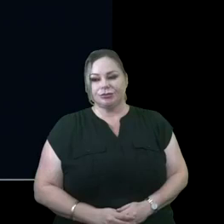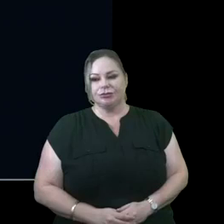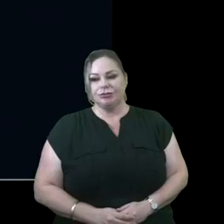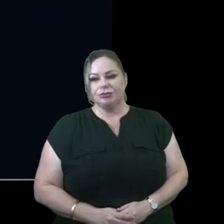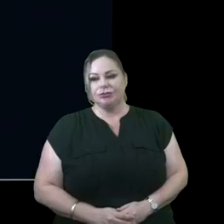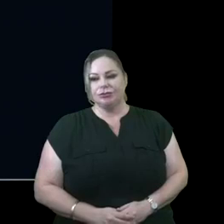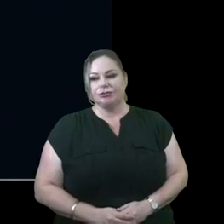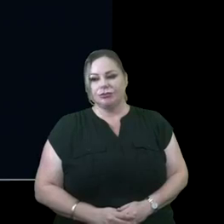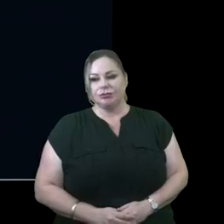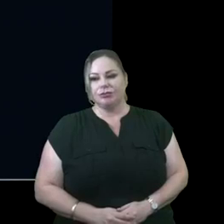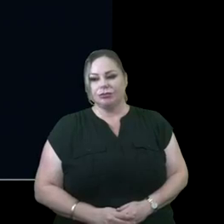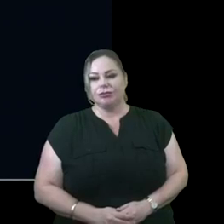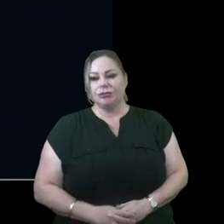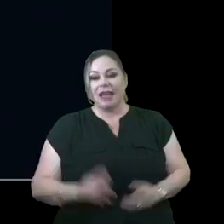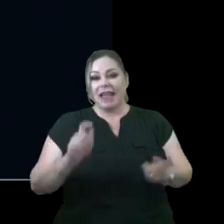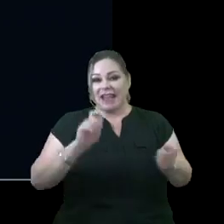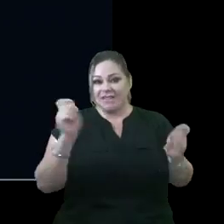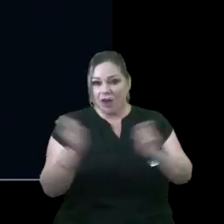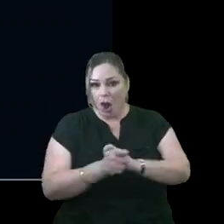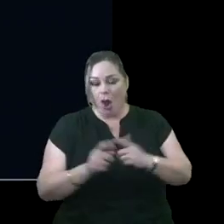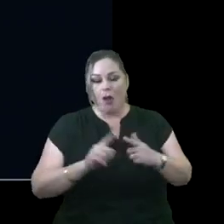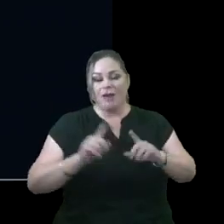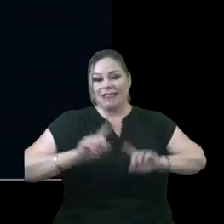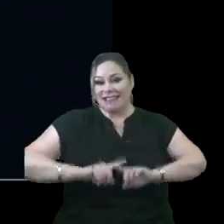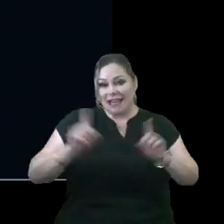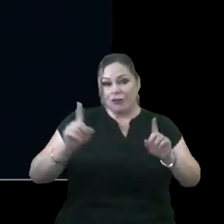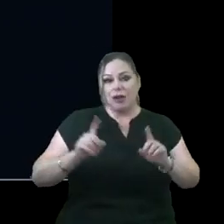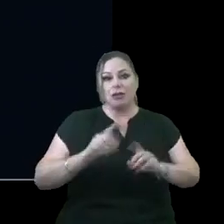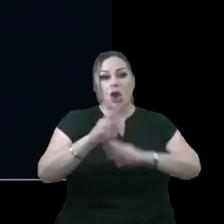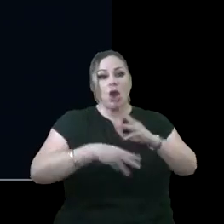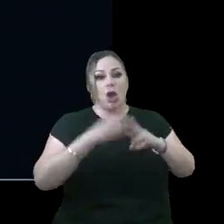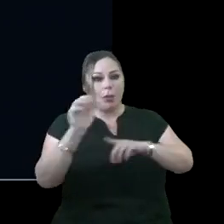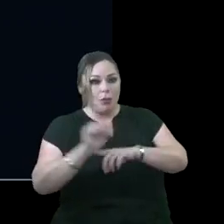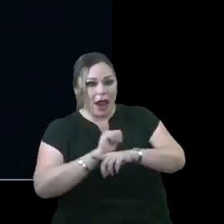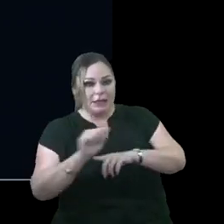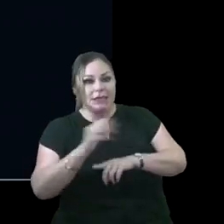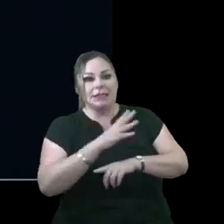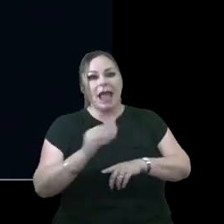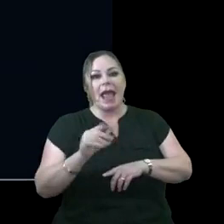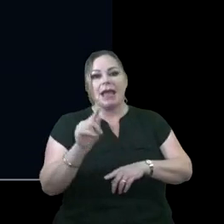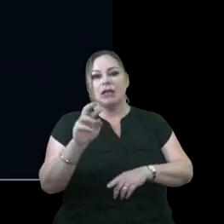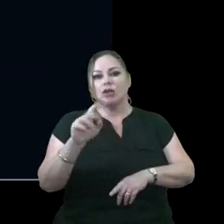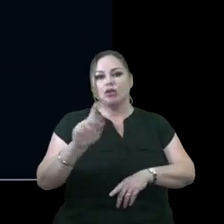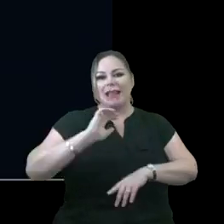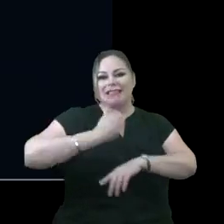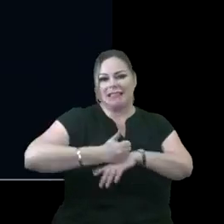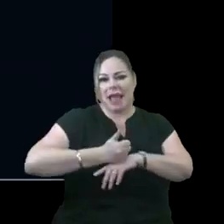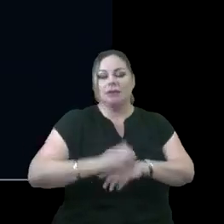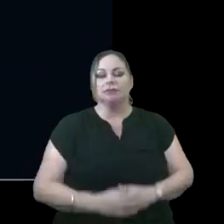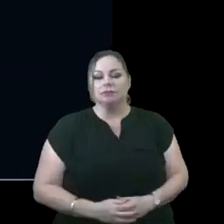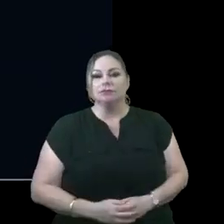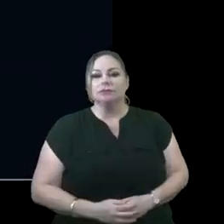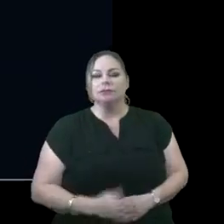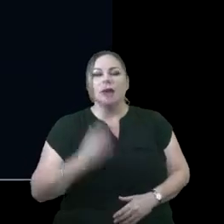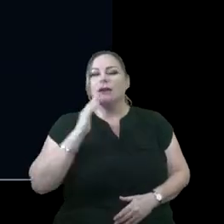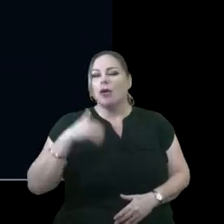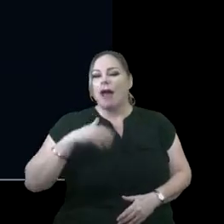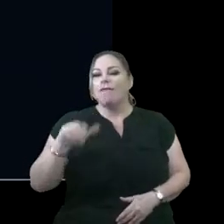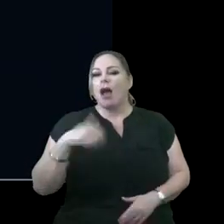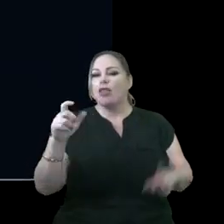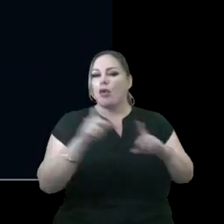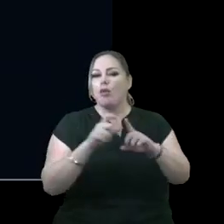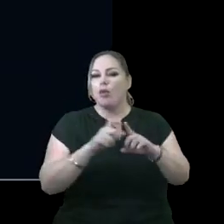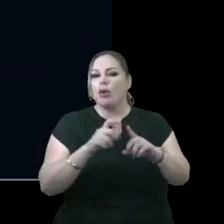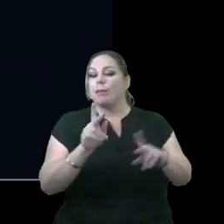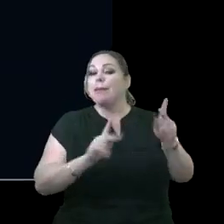So we have evolved different global practices and trend setting. I know you, I know there's some others who